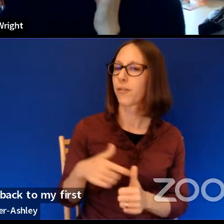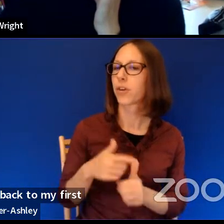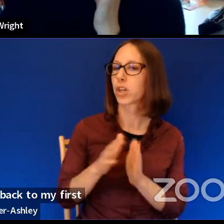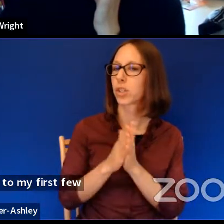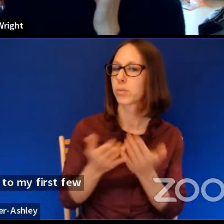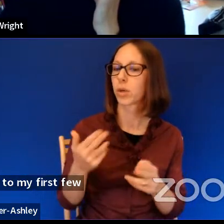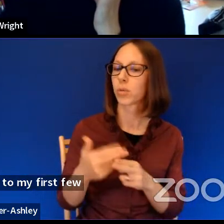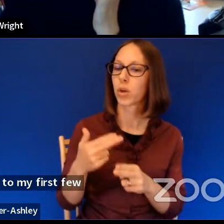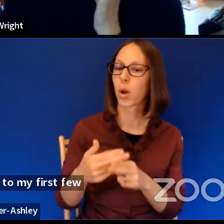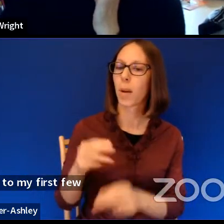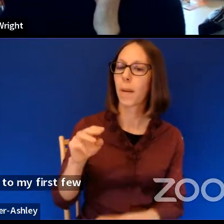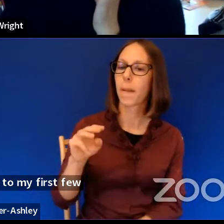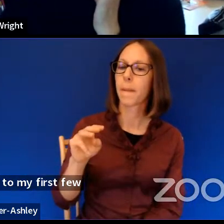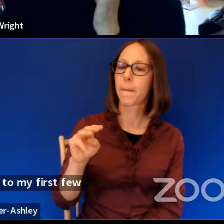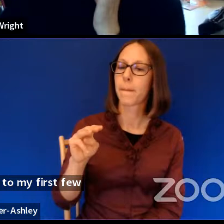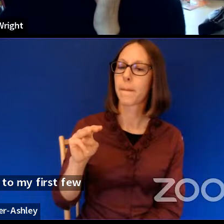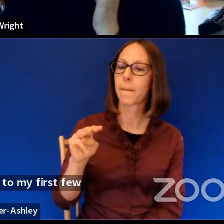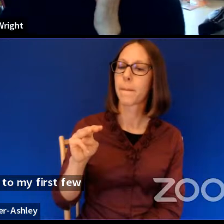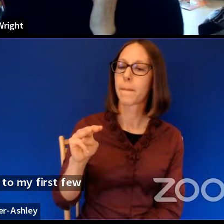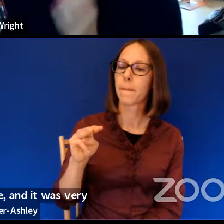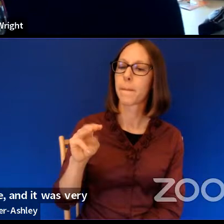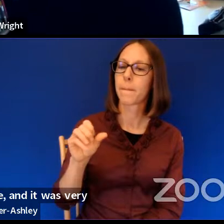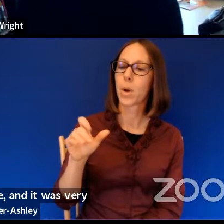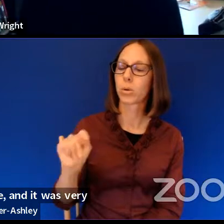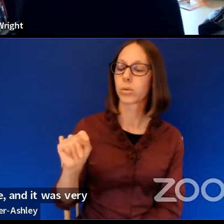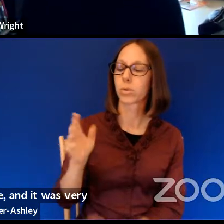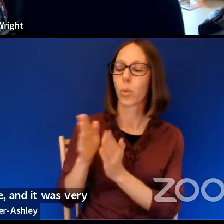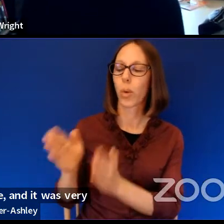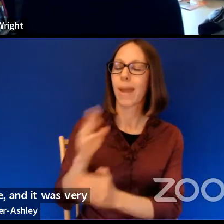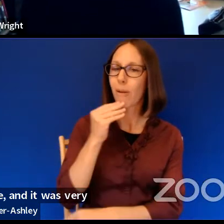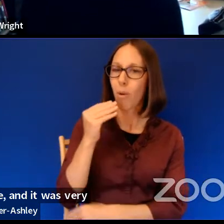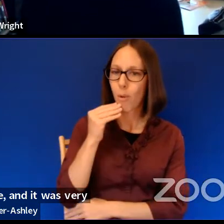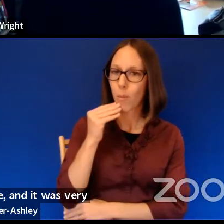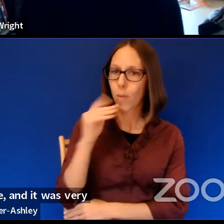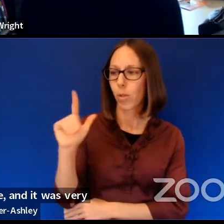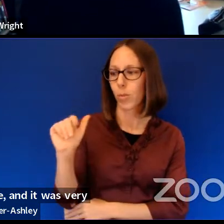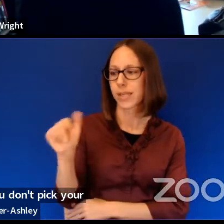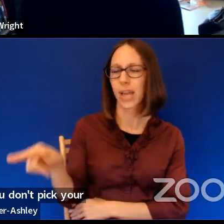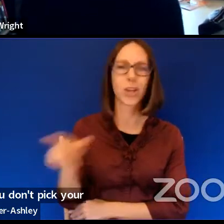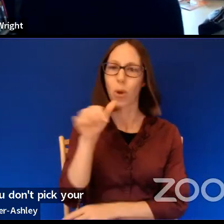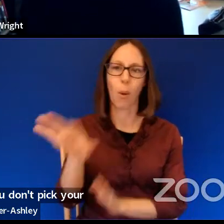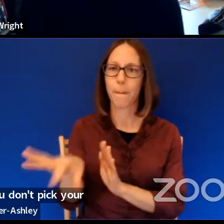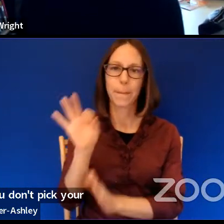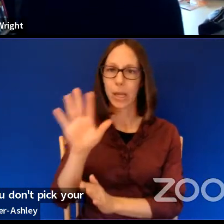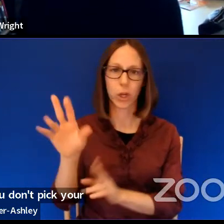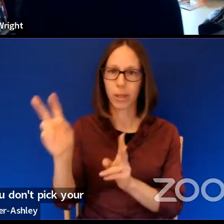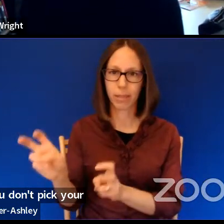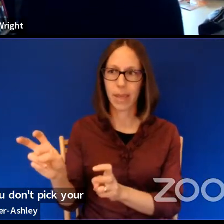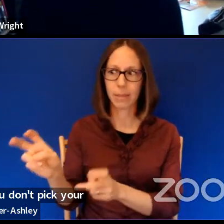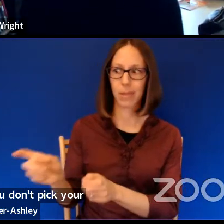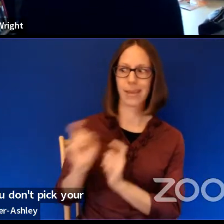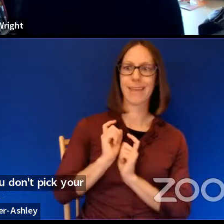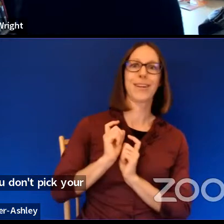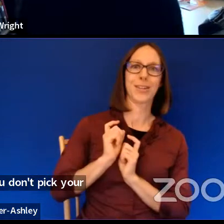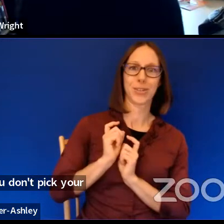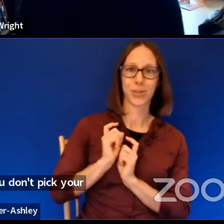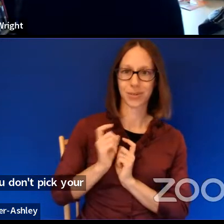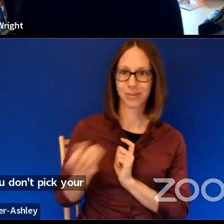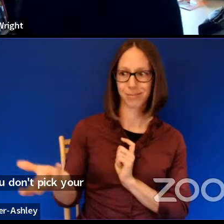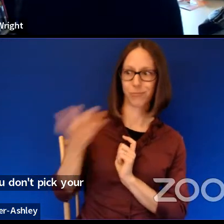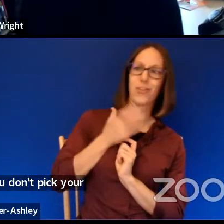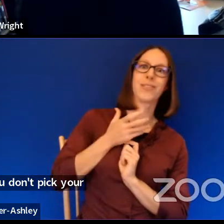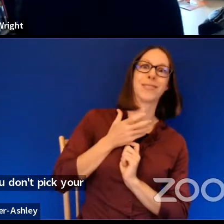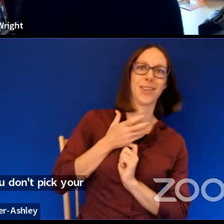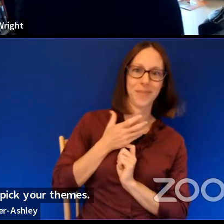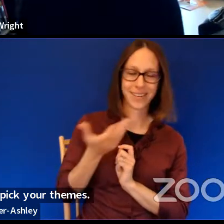called Most Way Home and it was very much about Louisiana. Um, and you know, you don't pick your themes. They're, they're given to you or thrust upon you and,